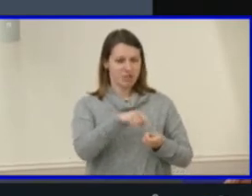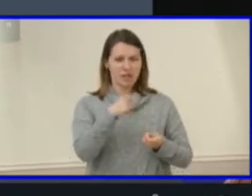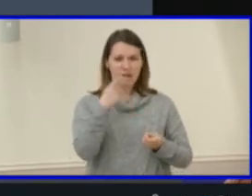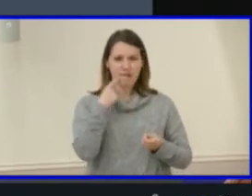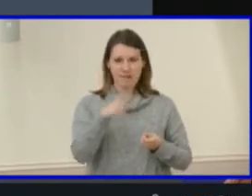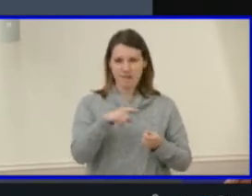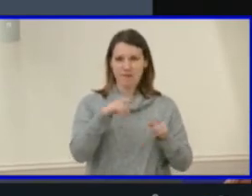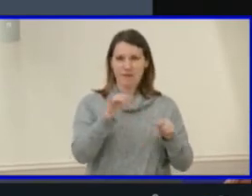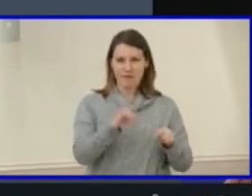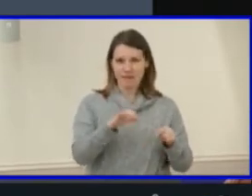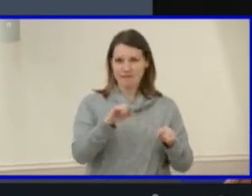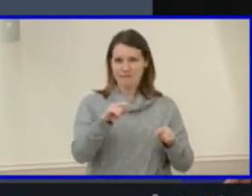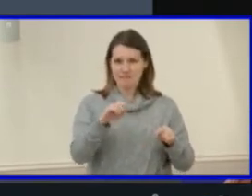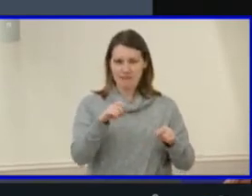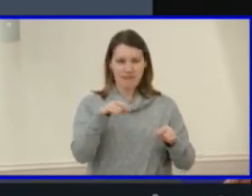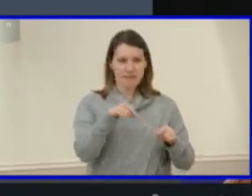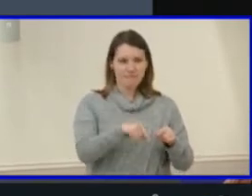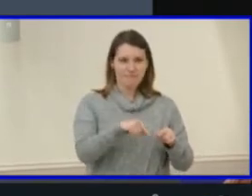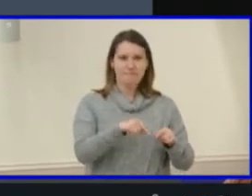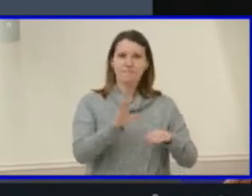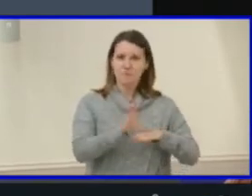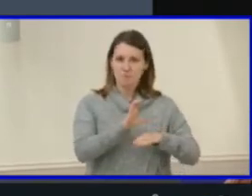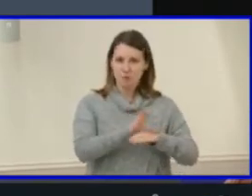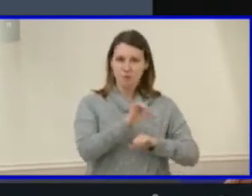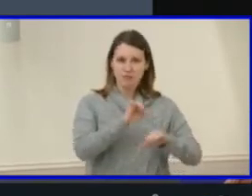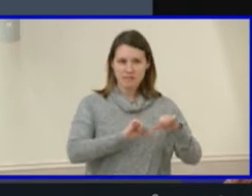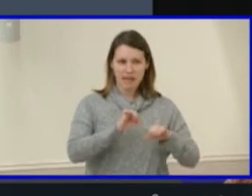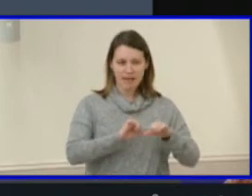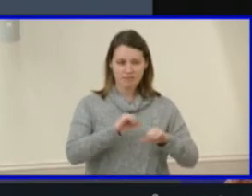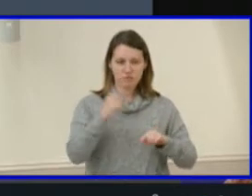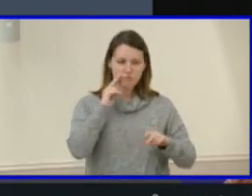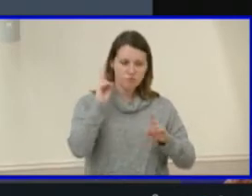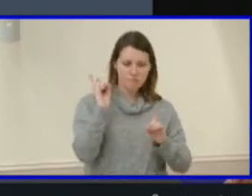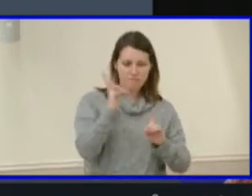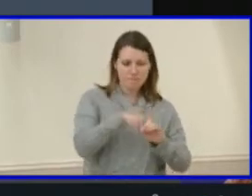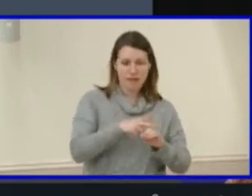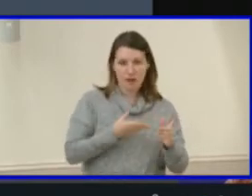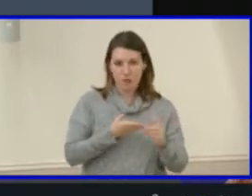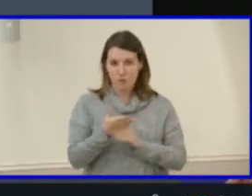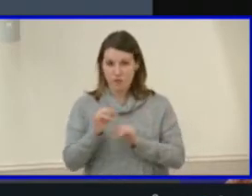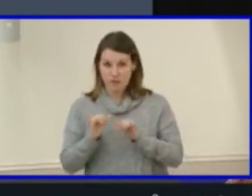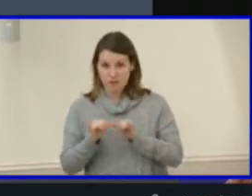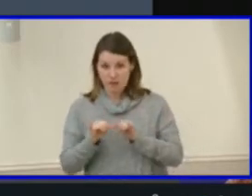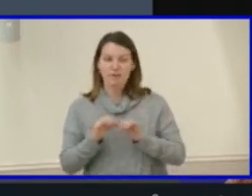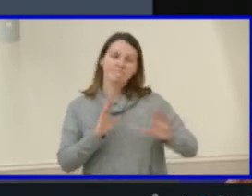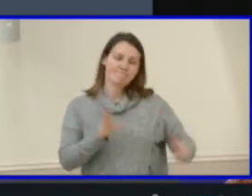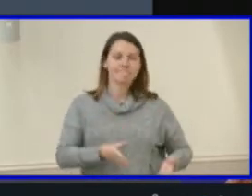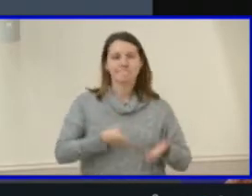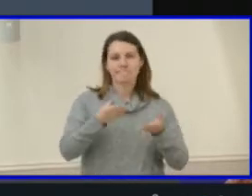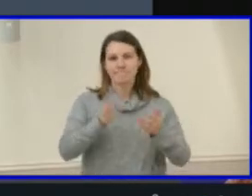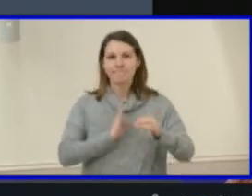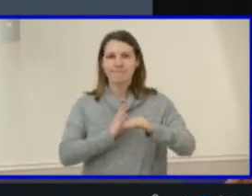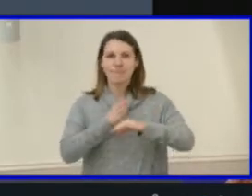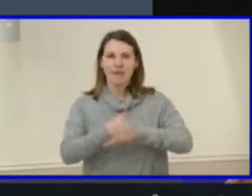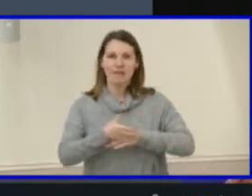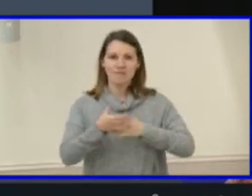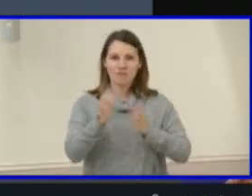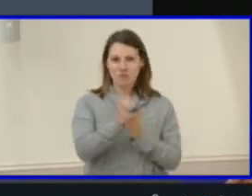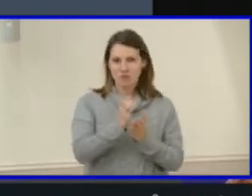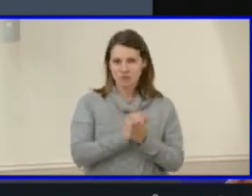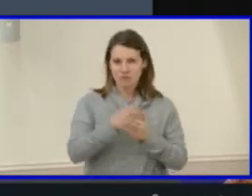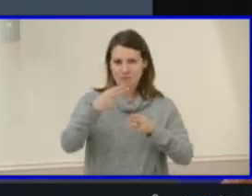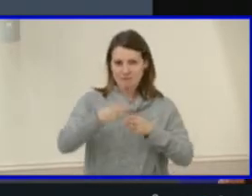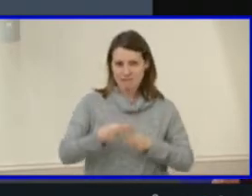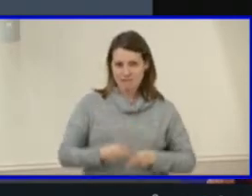applies the foundations of computer science through the engineering lens, was added to reflect current course offerings after a successful course pilot year.